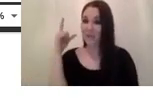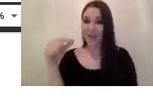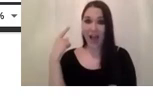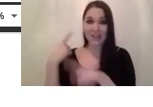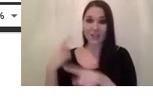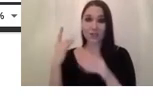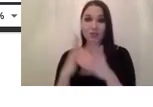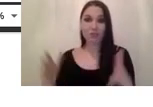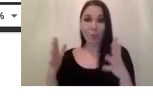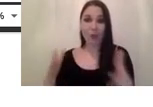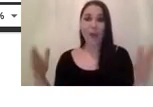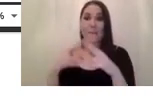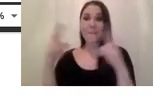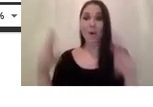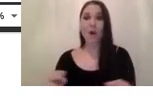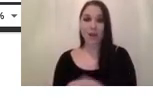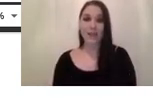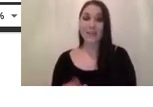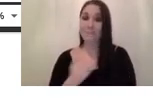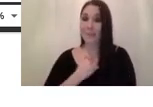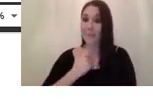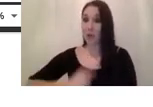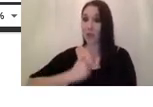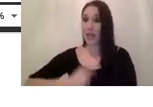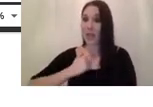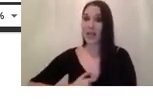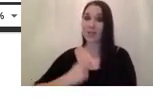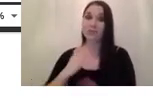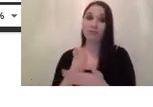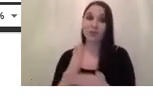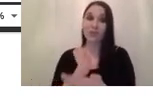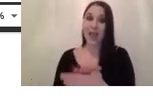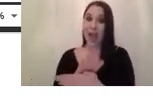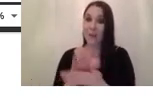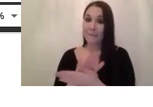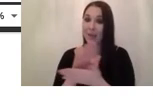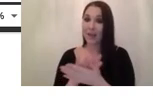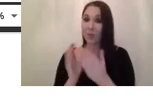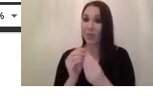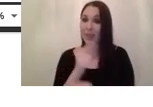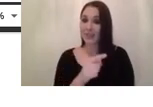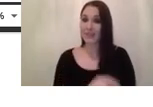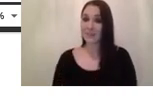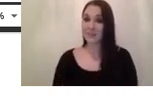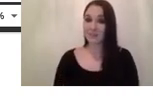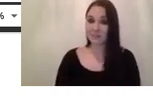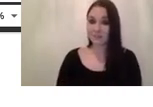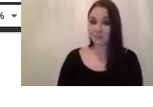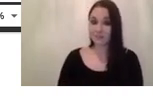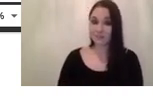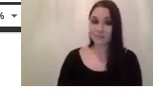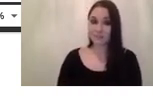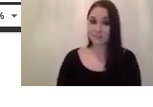me personally i'm really really happy with this um with this interface